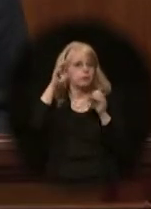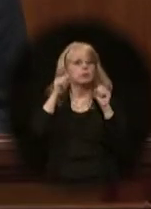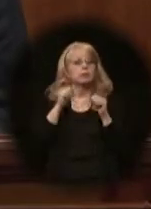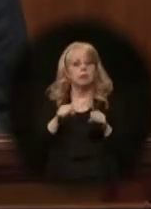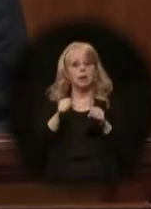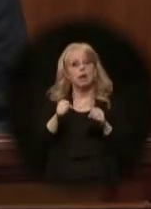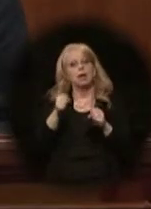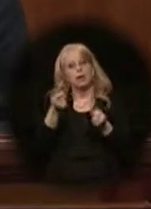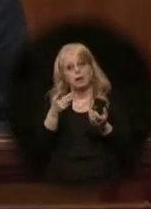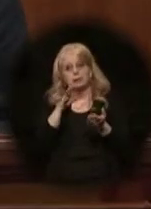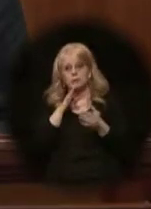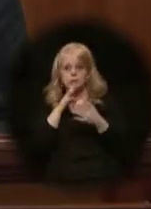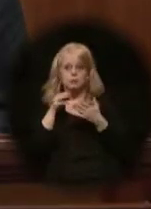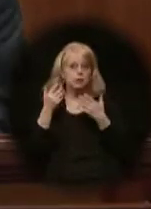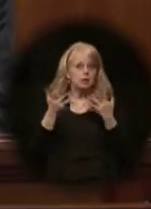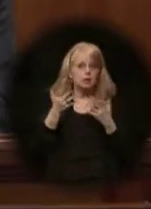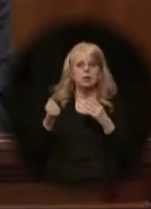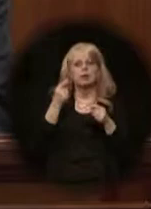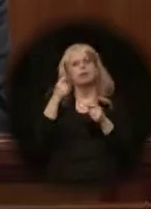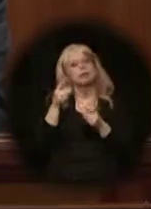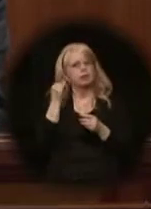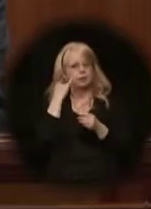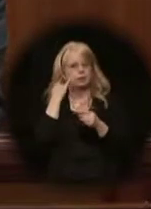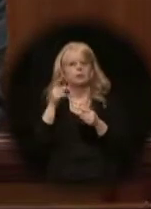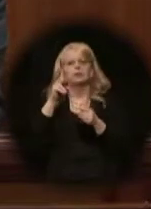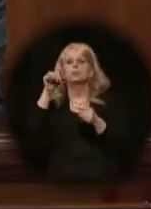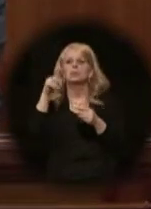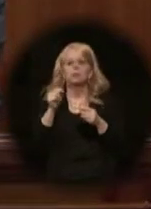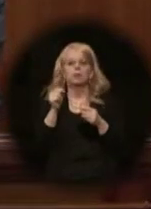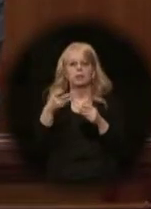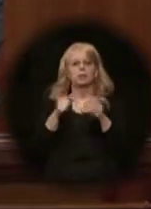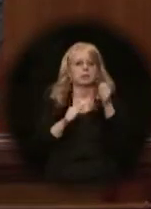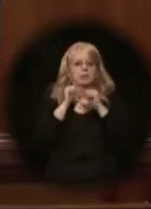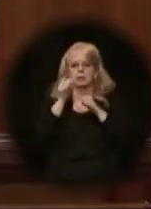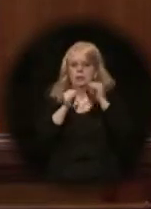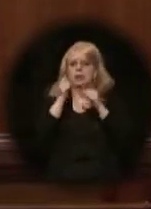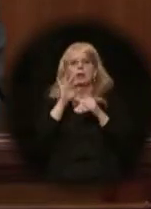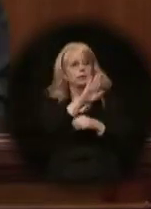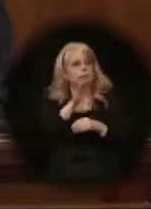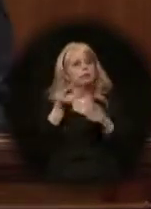denies their freedom to create the best education for their child. Thank you.